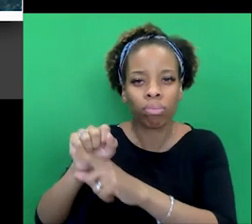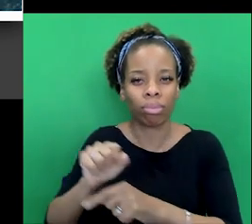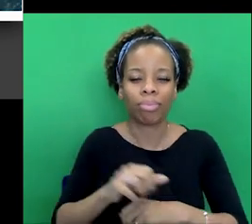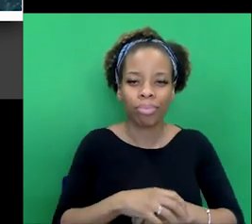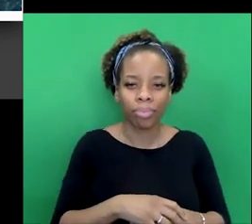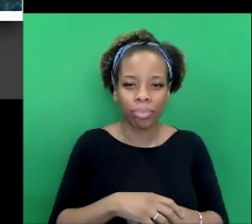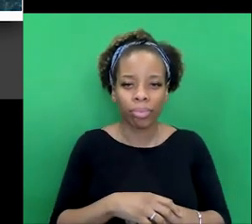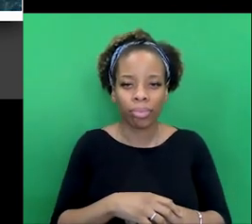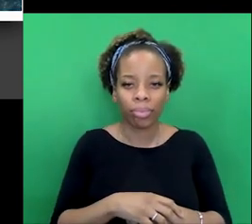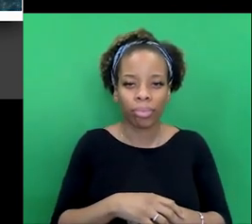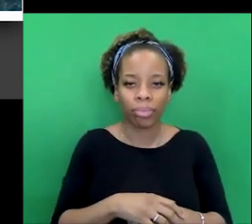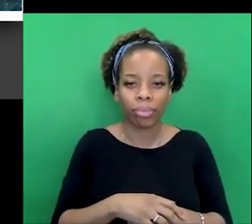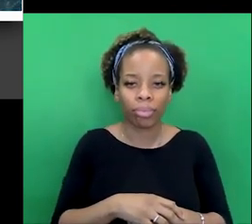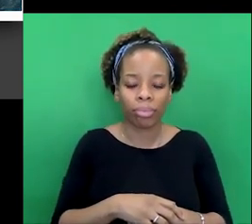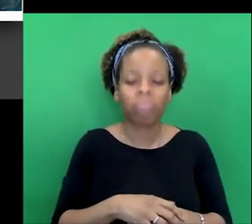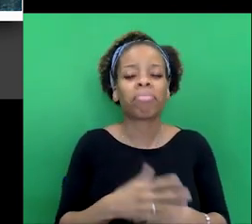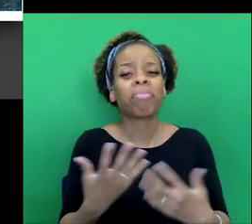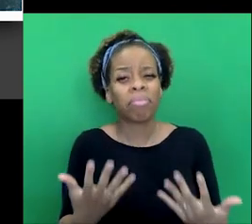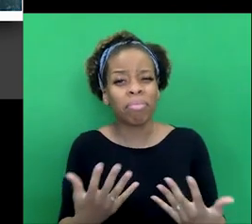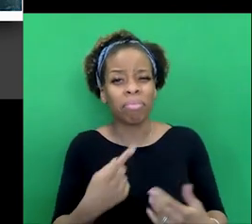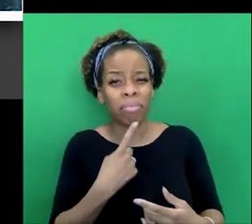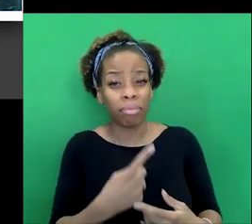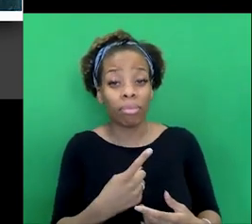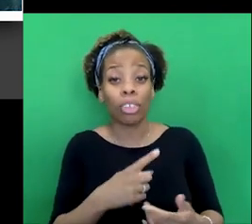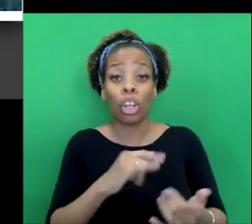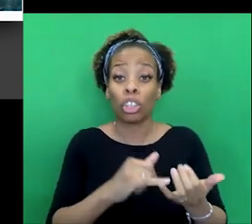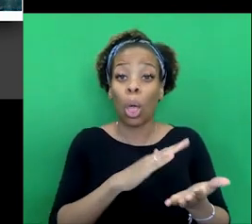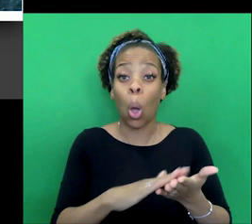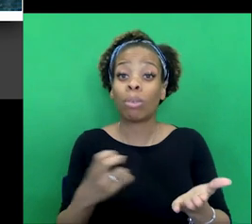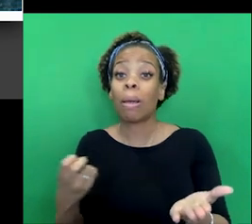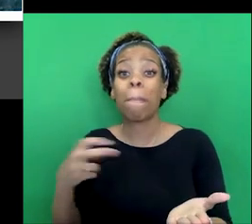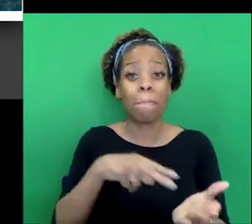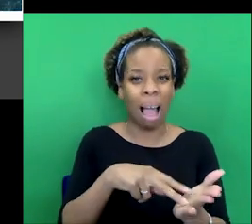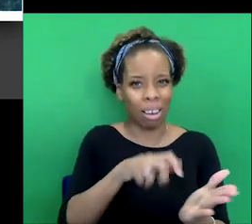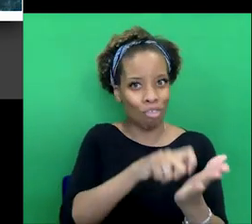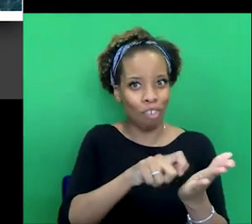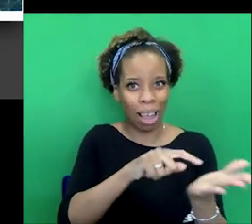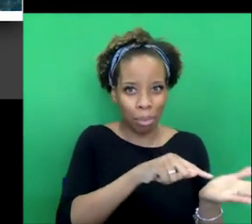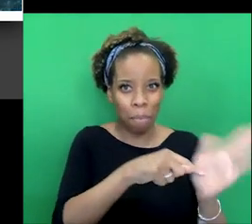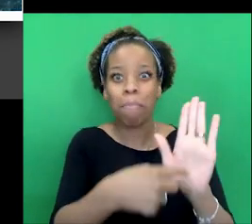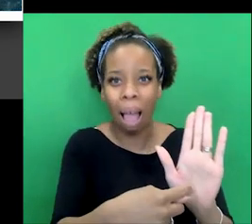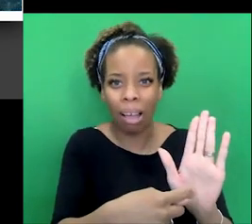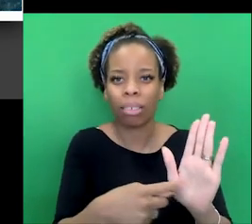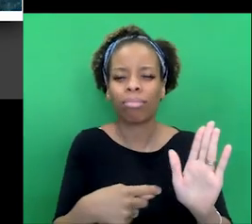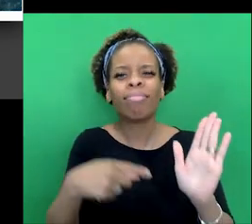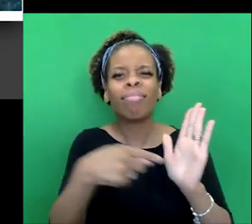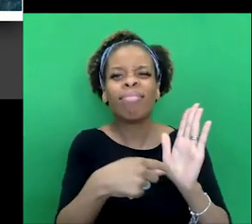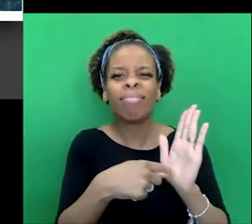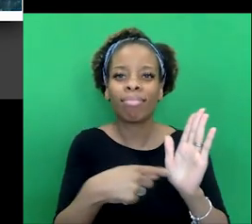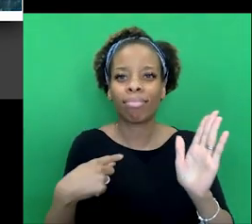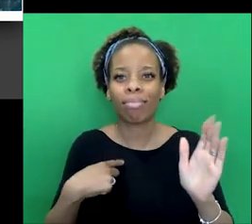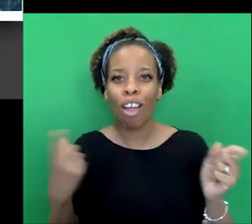So we've sort of said, I think, that when Holmes comes back in the run of stories that we know as the return of